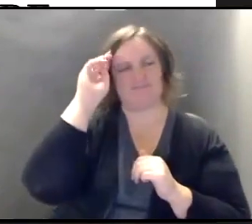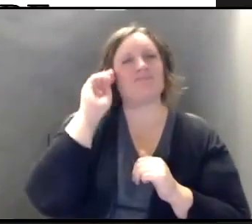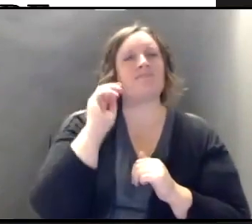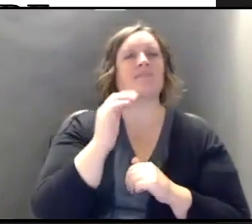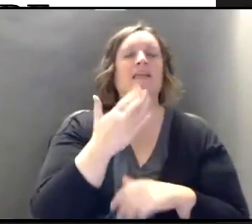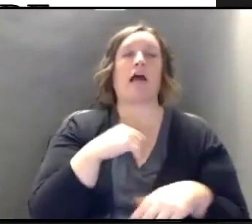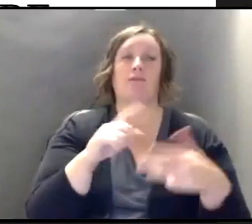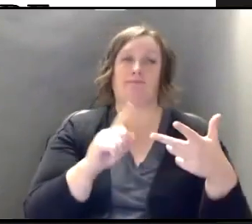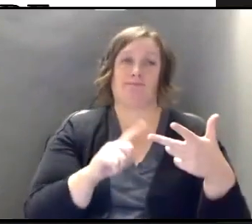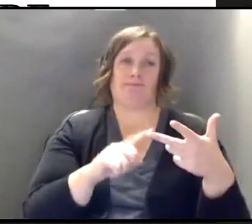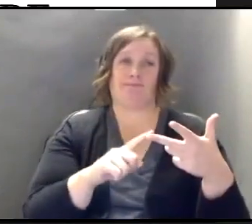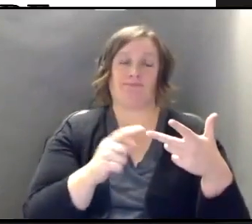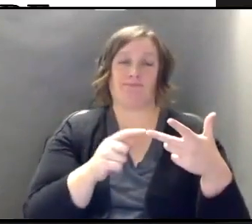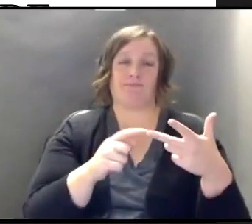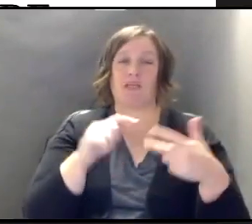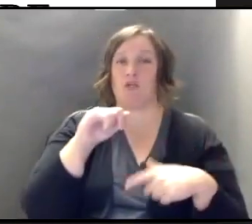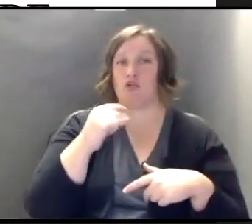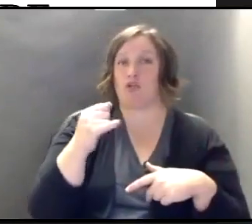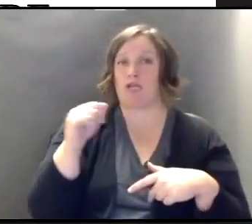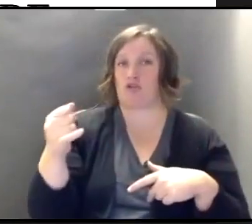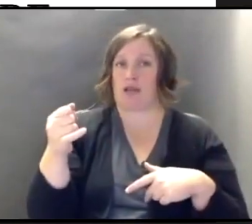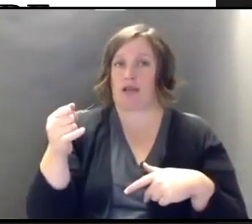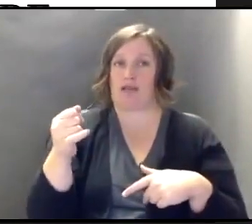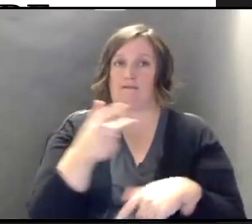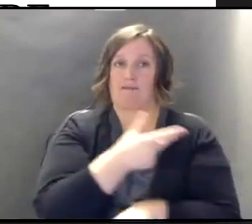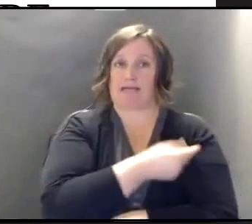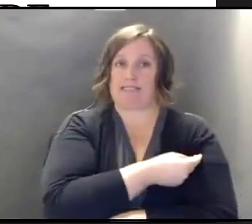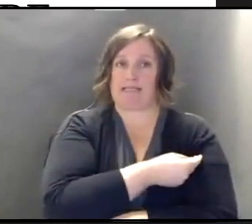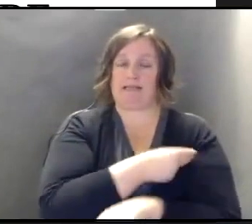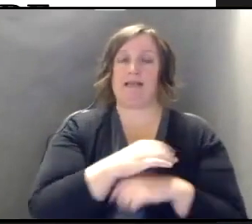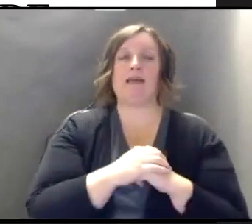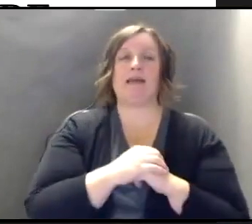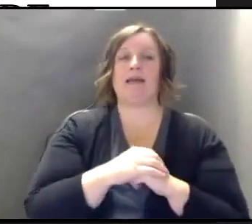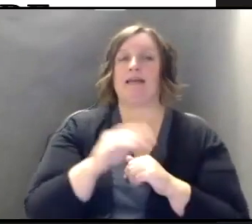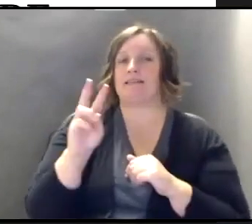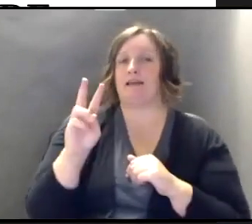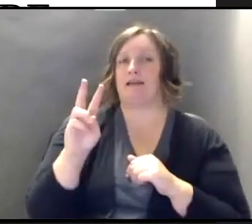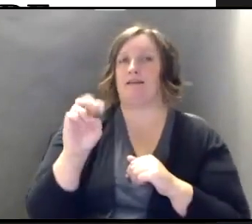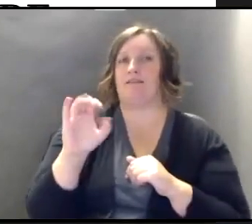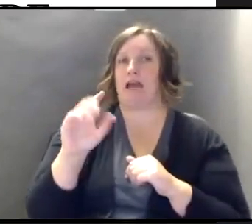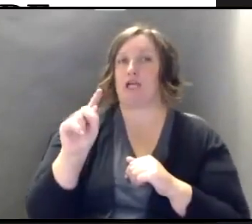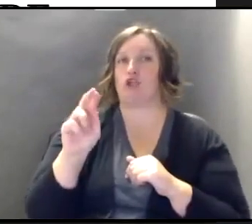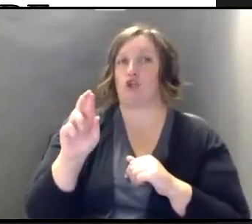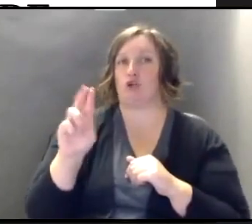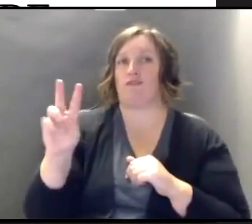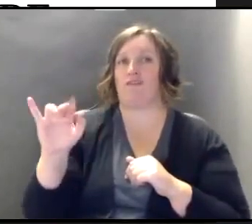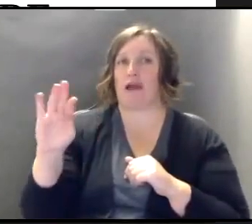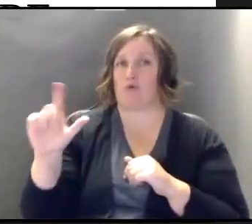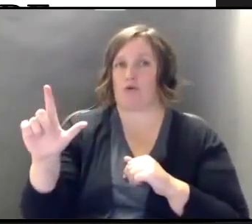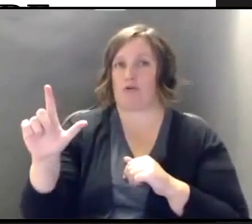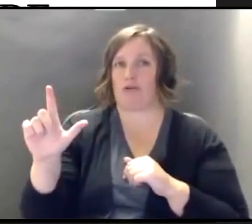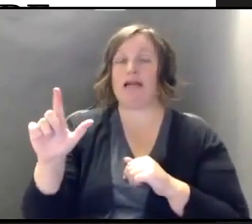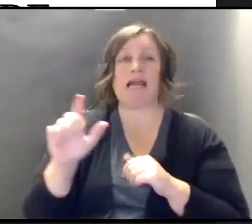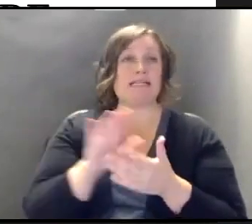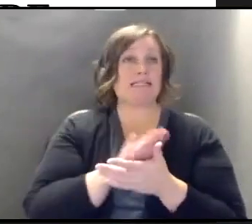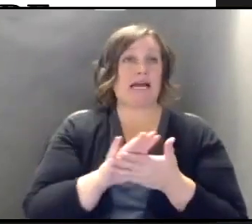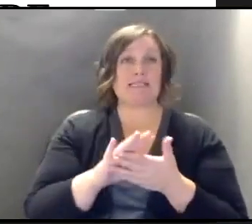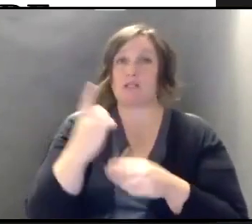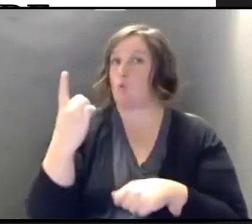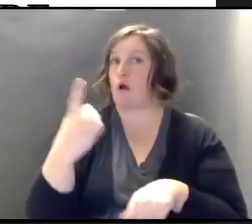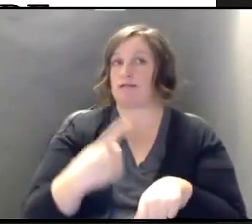in contracts, the J&J vaccine is a vector viral vaccine. It's nice that it's single-dose.